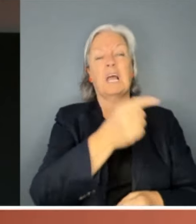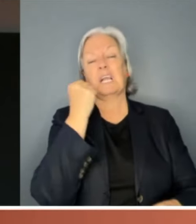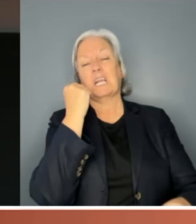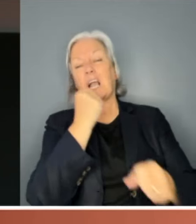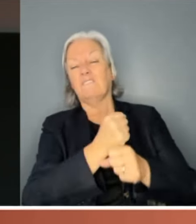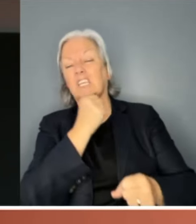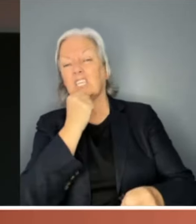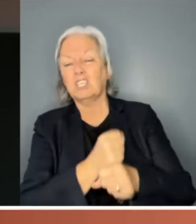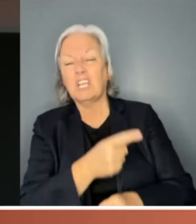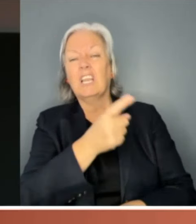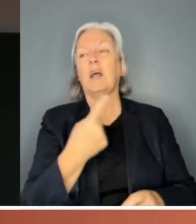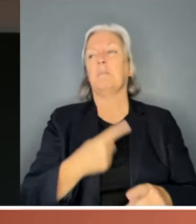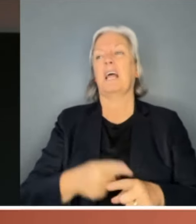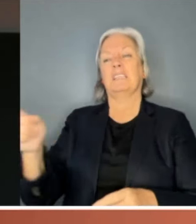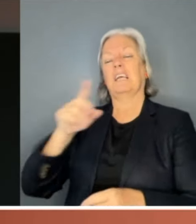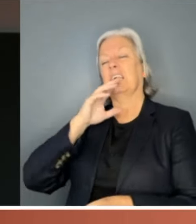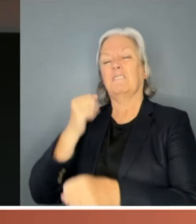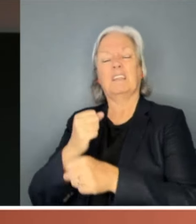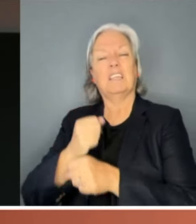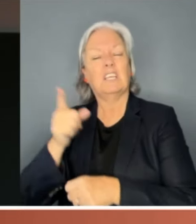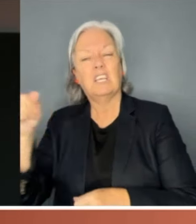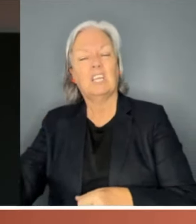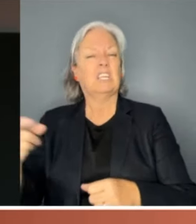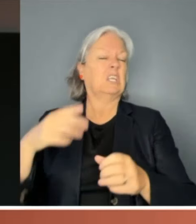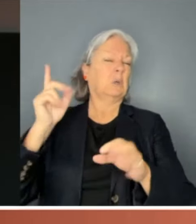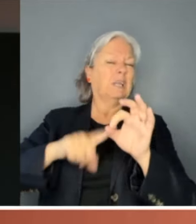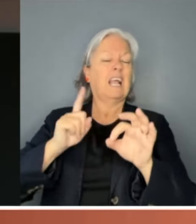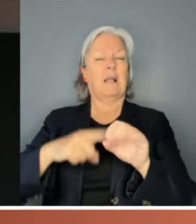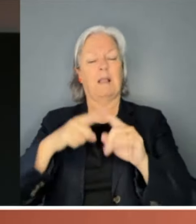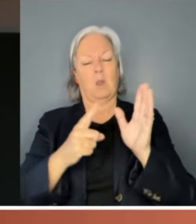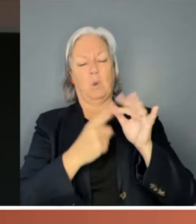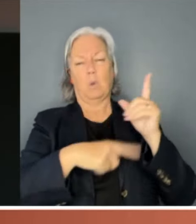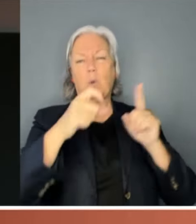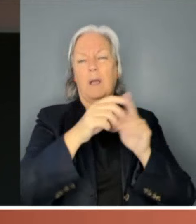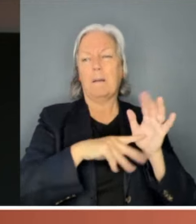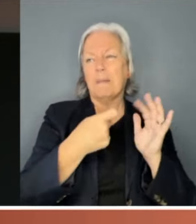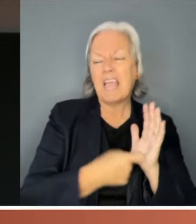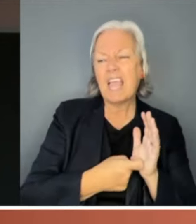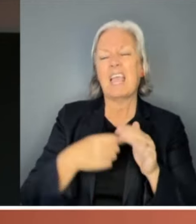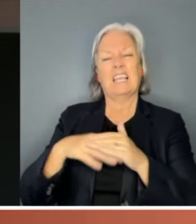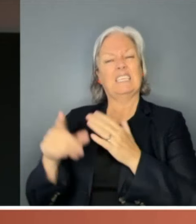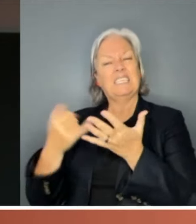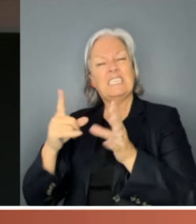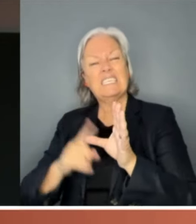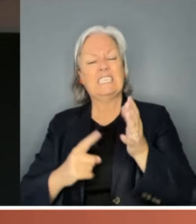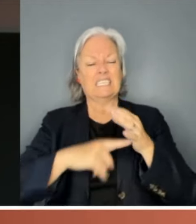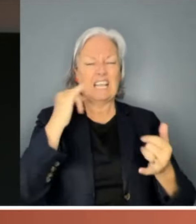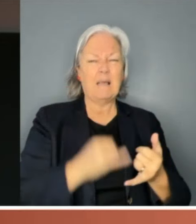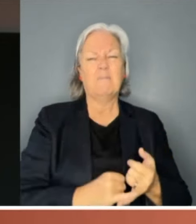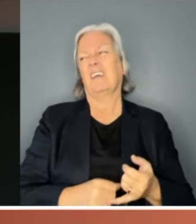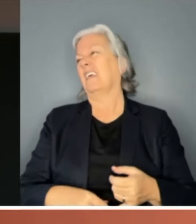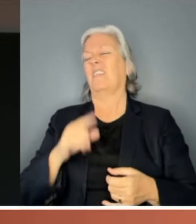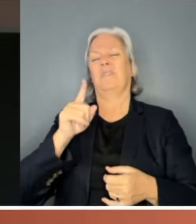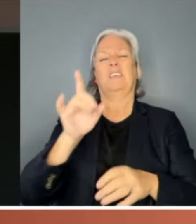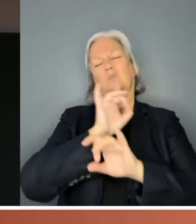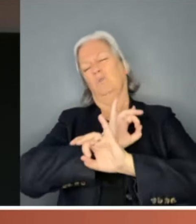Governor of Queensland, a woman Lord Mayor in Sydney, and a woman in Tasmania. It's just honestly destroying the joint.